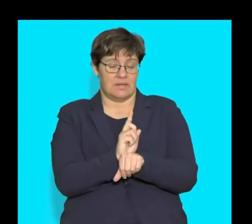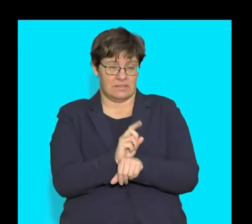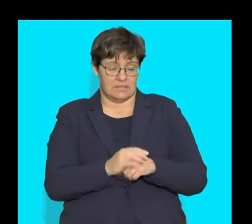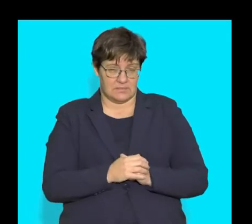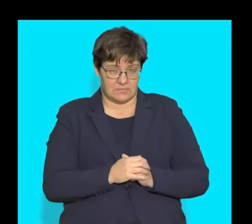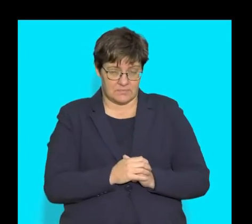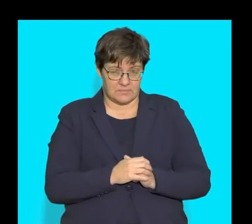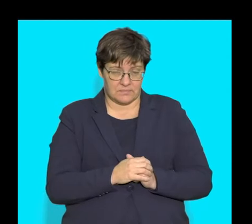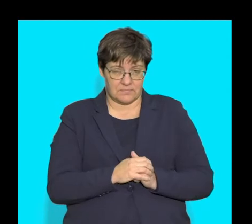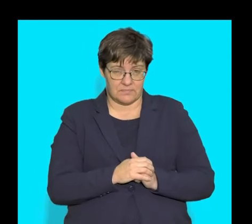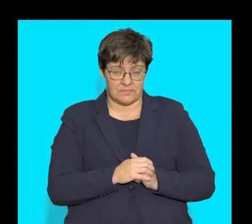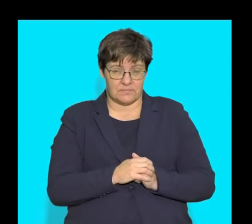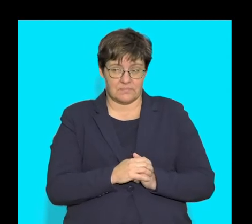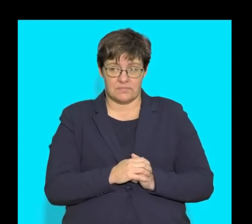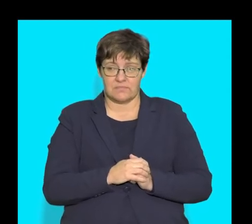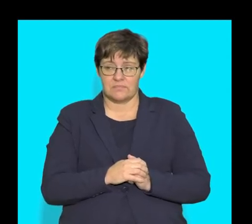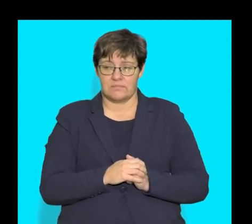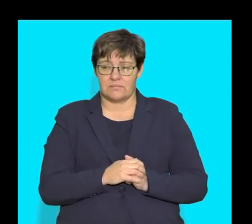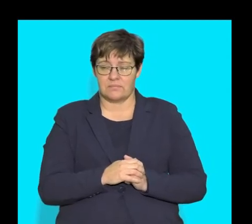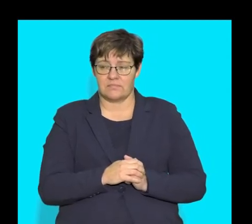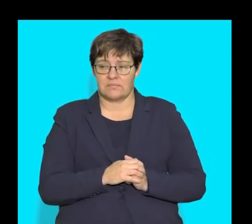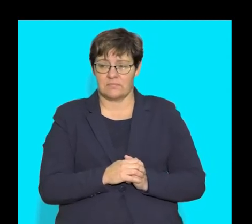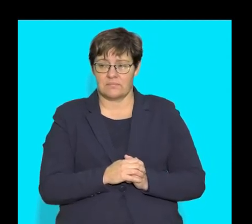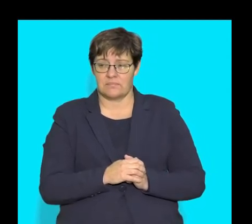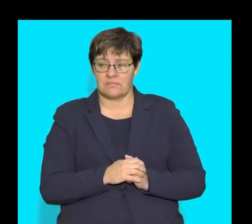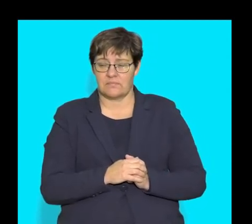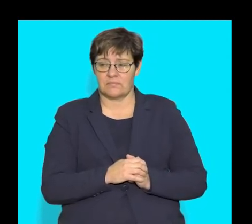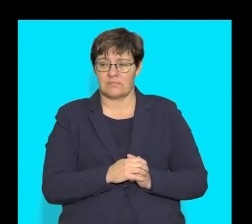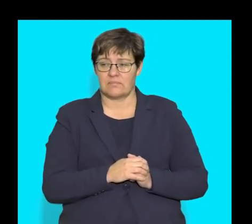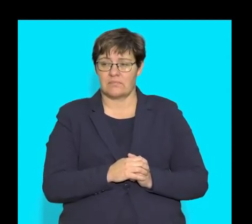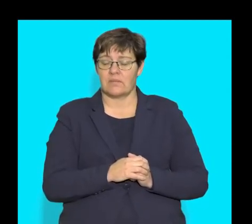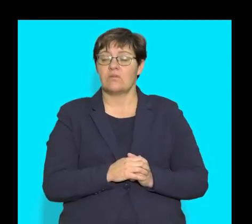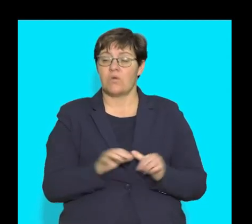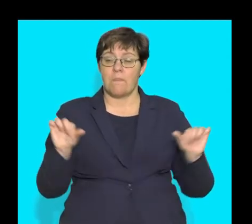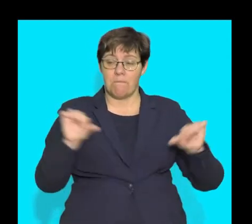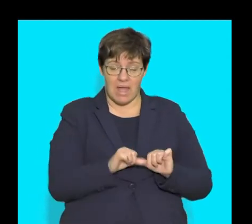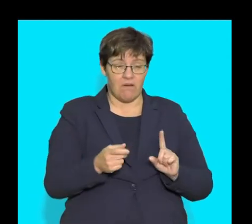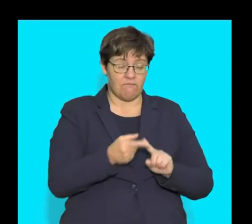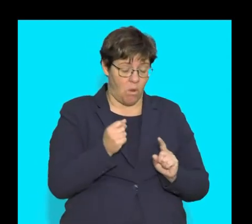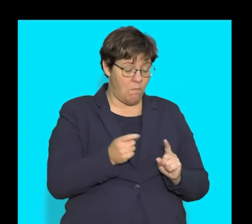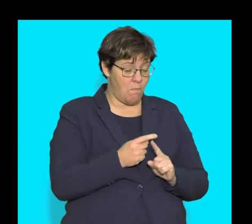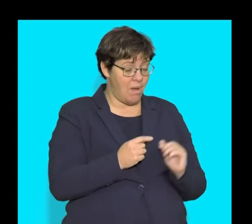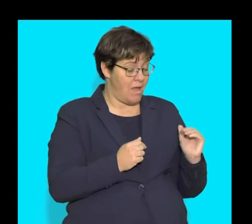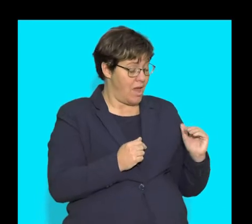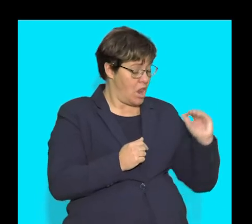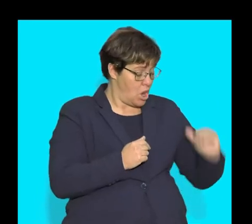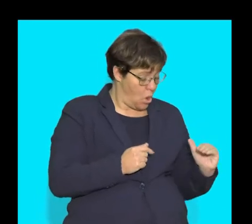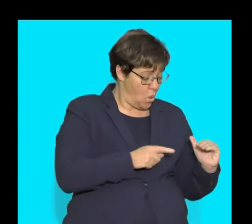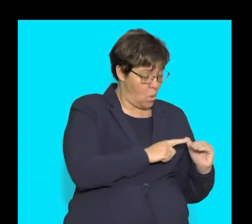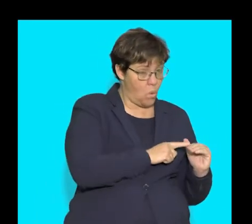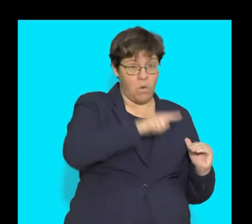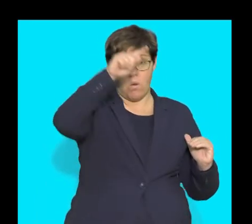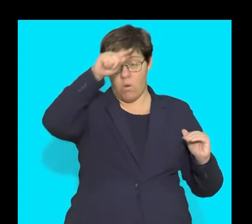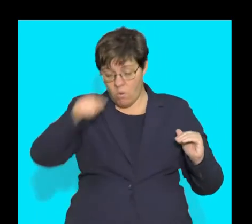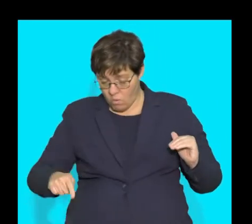150 minutes. So that took the individual 150 minutes to bring down the blood sugar levels back